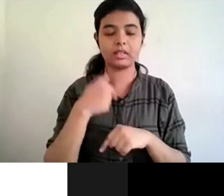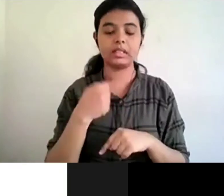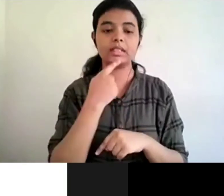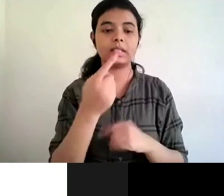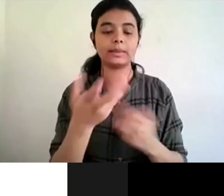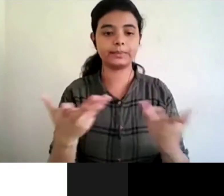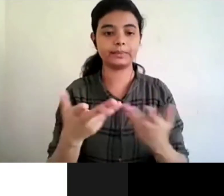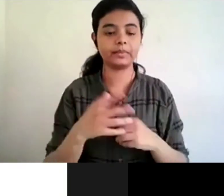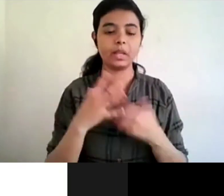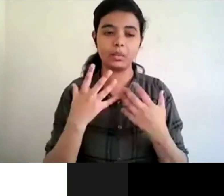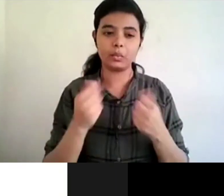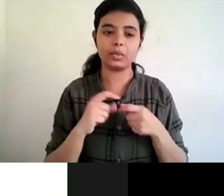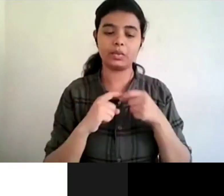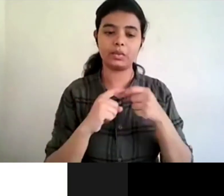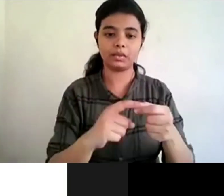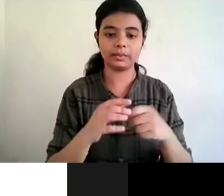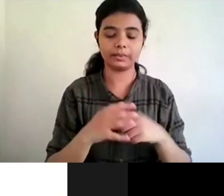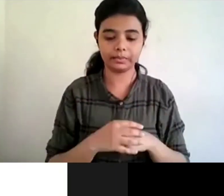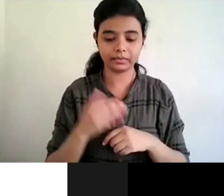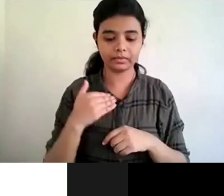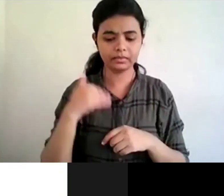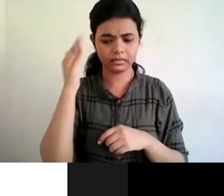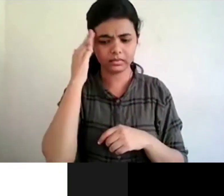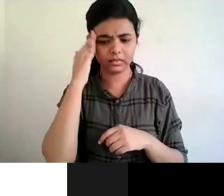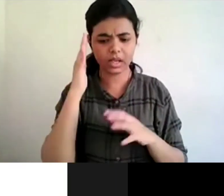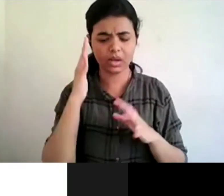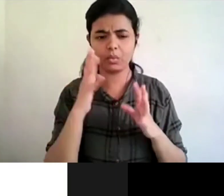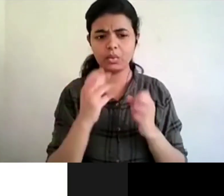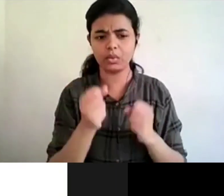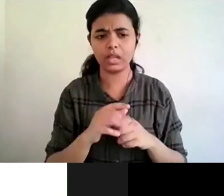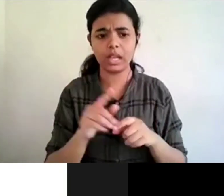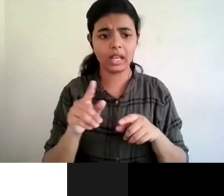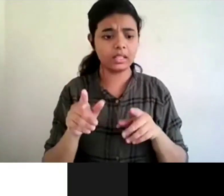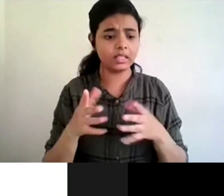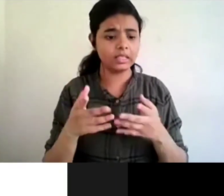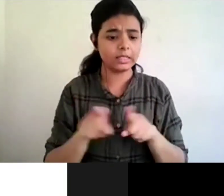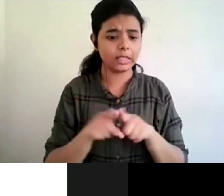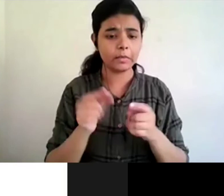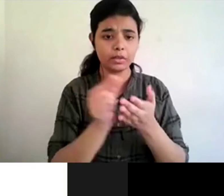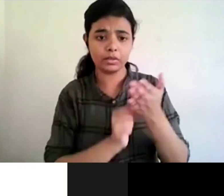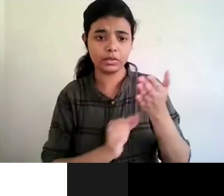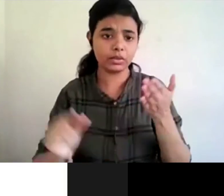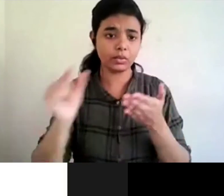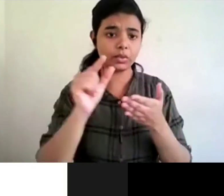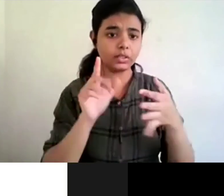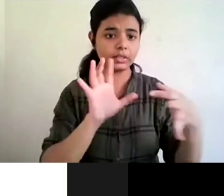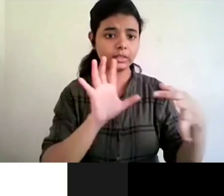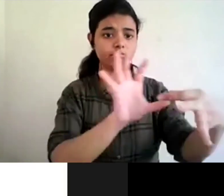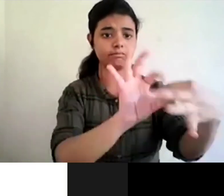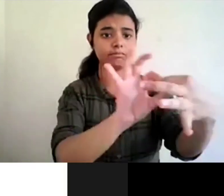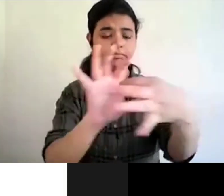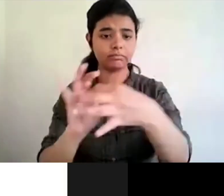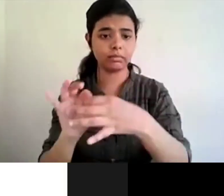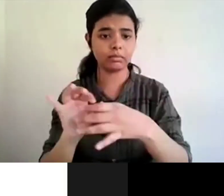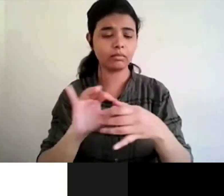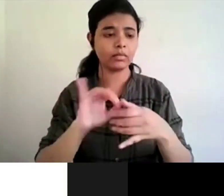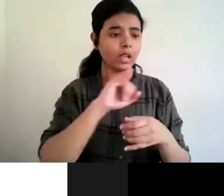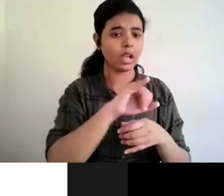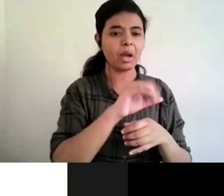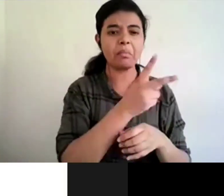uh actually sir i just want to know is there any process that universities can contact uh sugmaya or